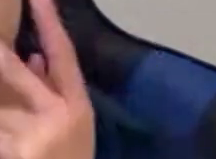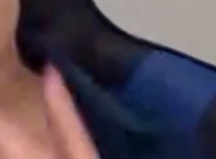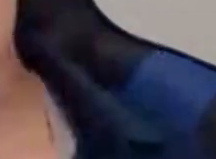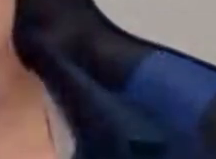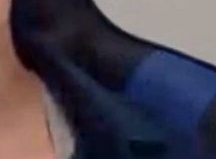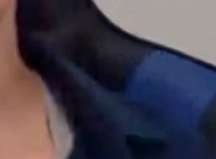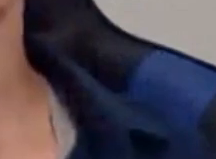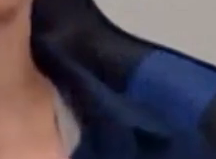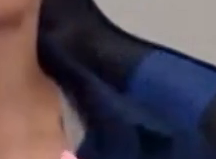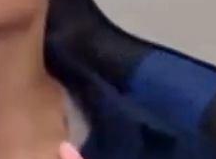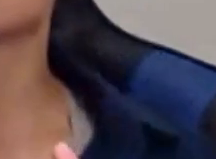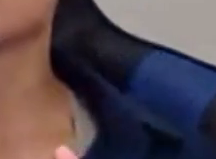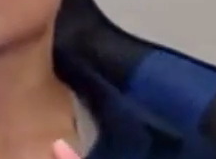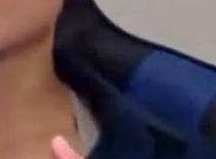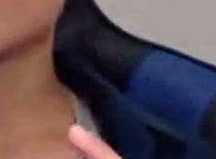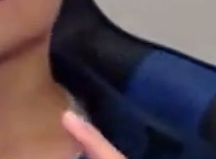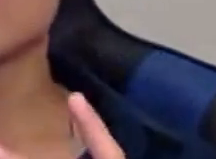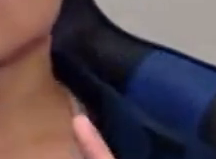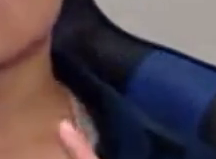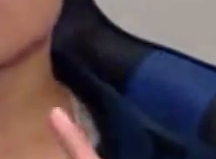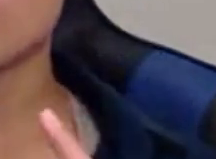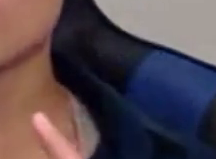for women to cross-dress than men?